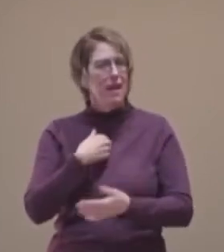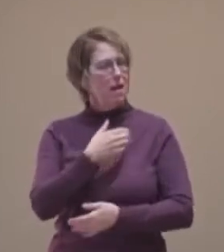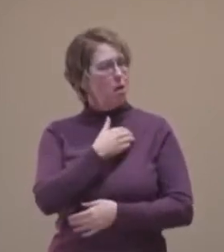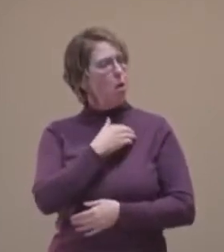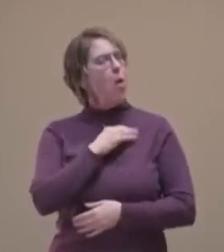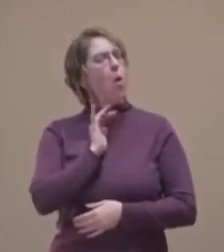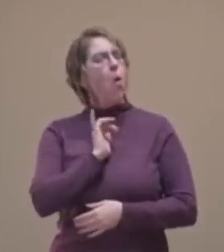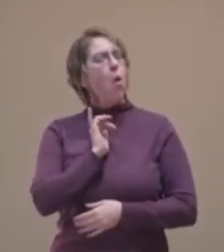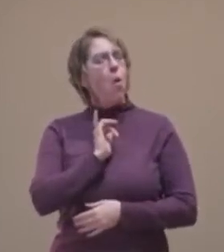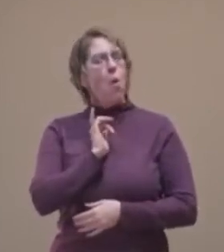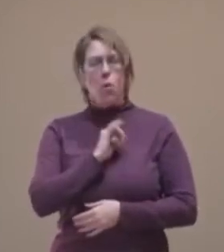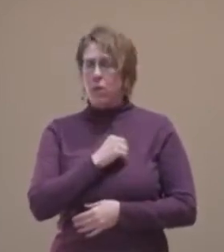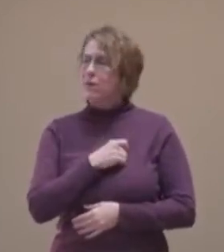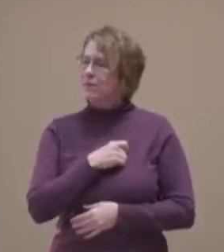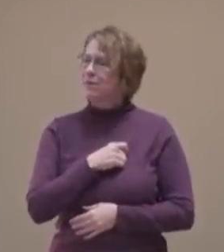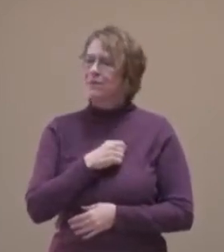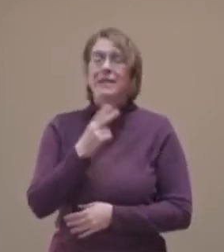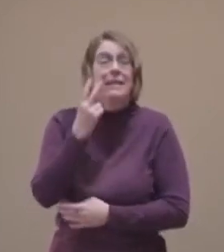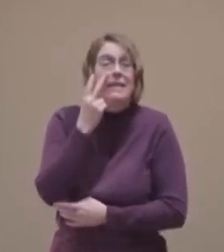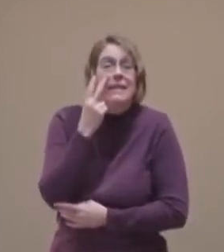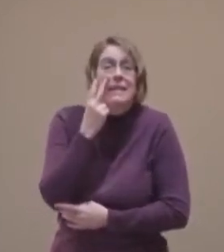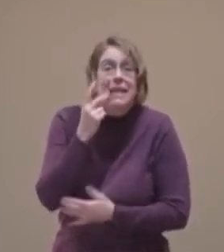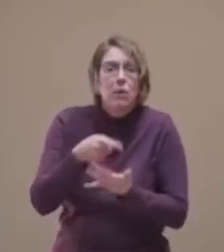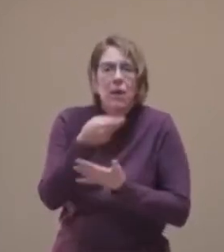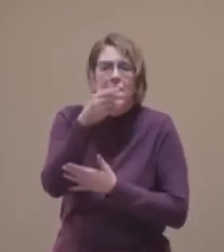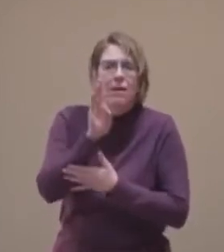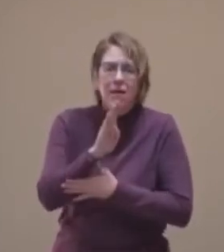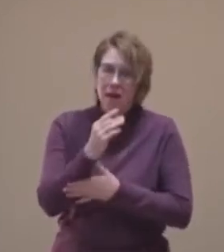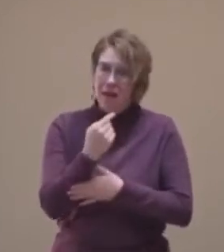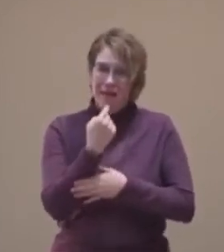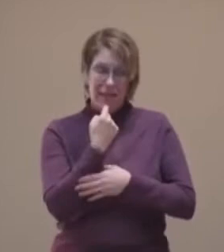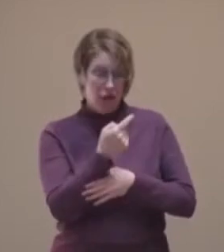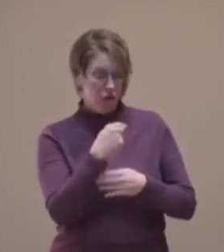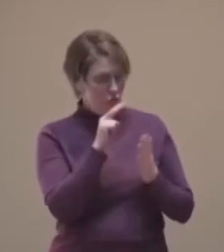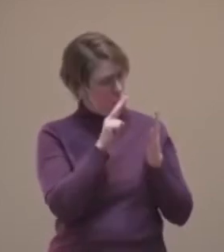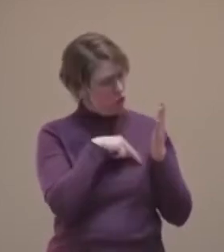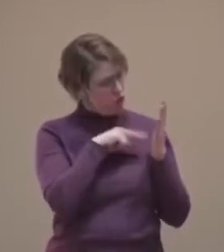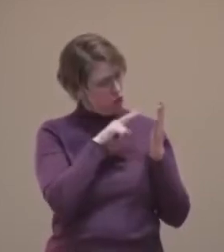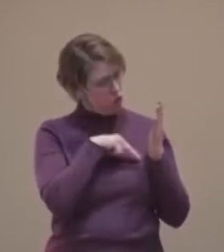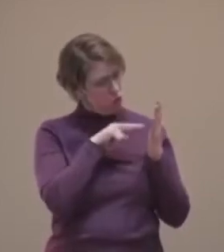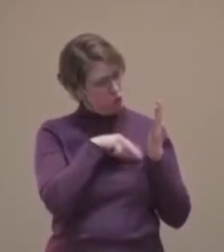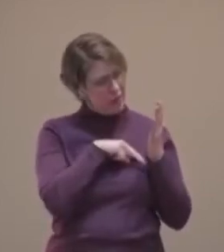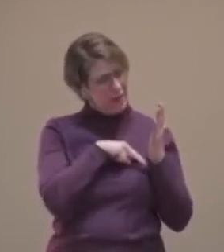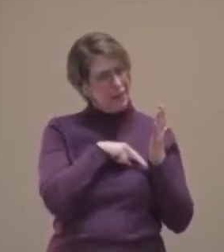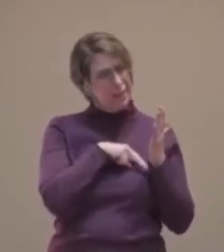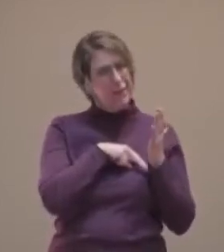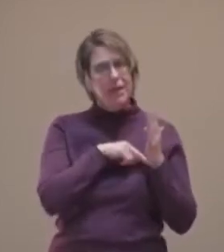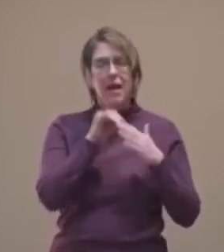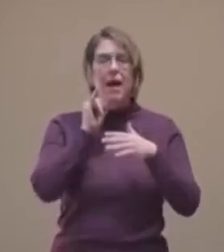please spend some time with it. See what God is saying to you through this poem, through this chapter, Isaiah 55.